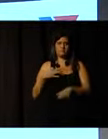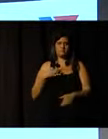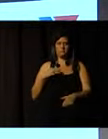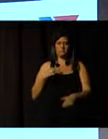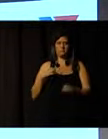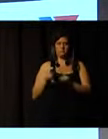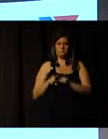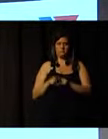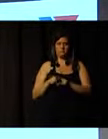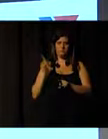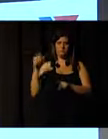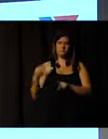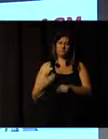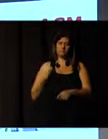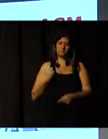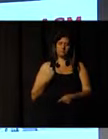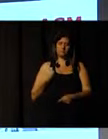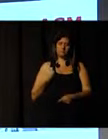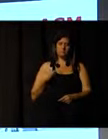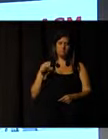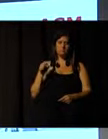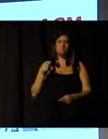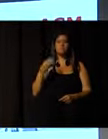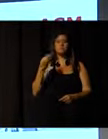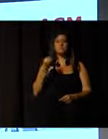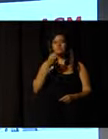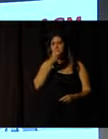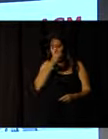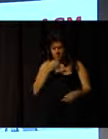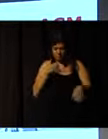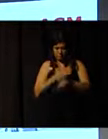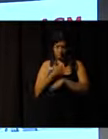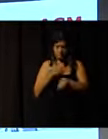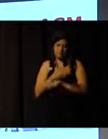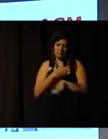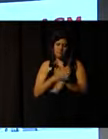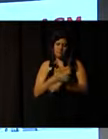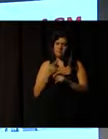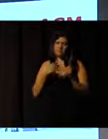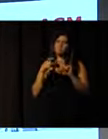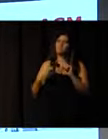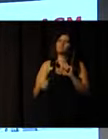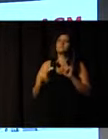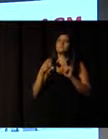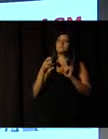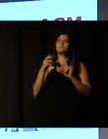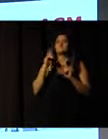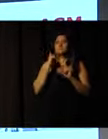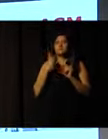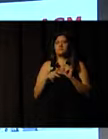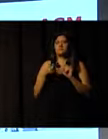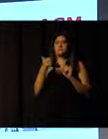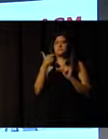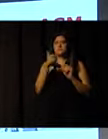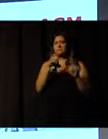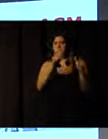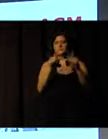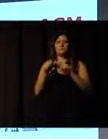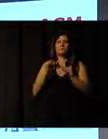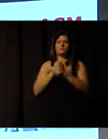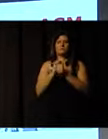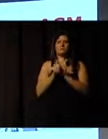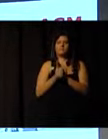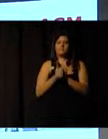voluntary people. Their participation is intense. Just a little bit of what we are here. We are 12 sports